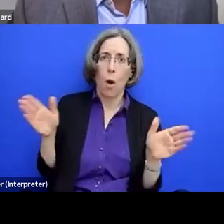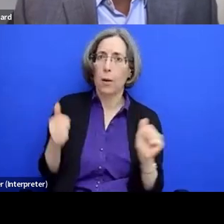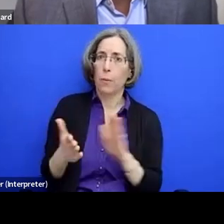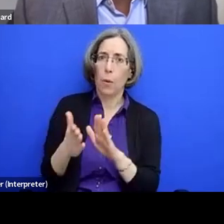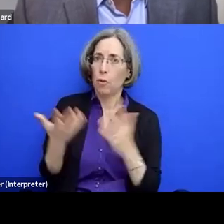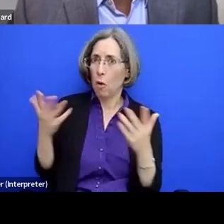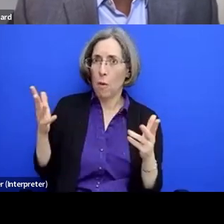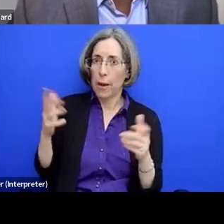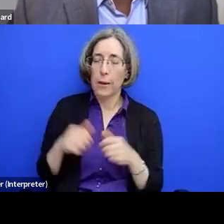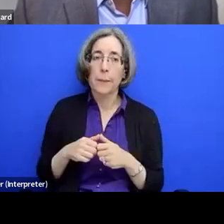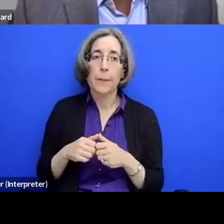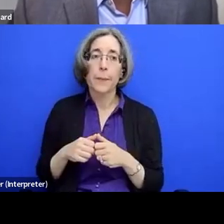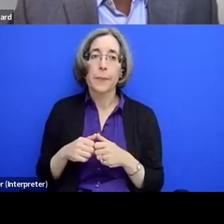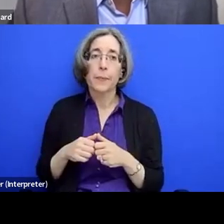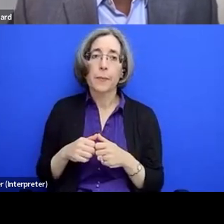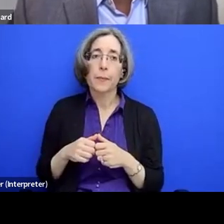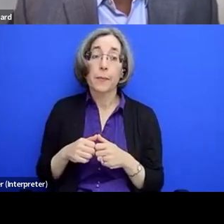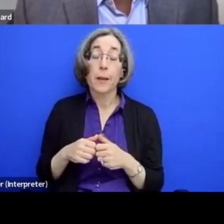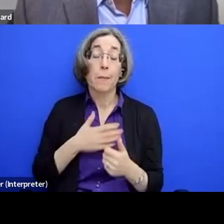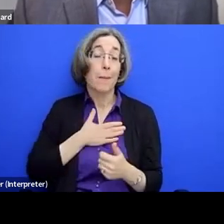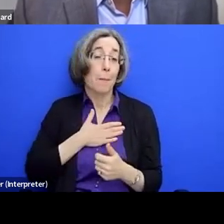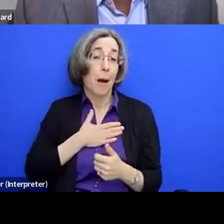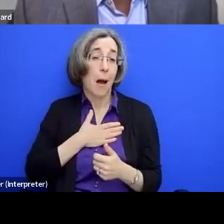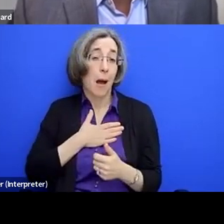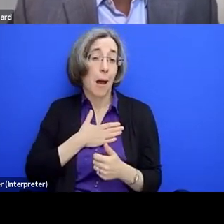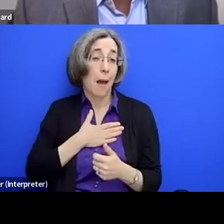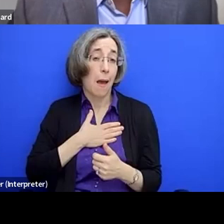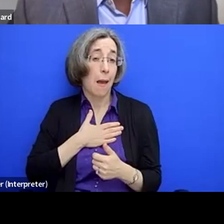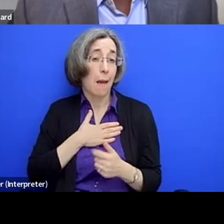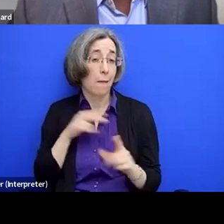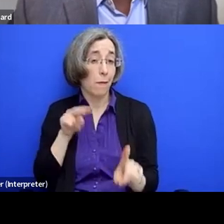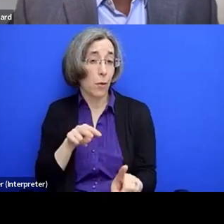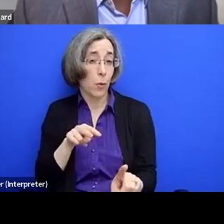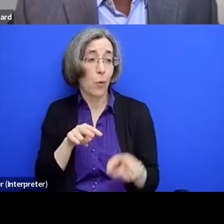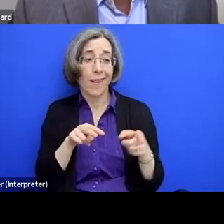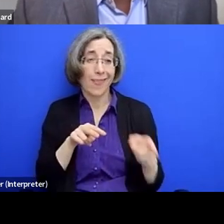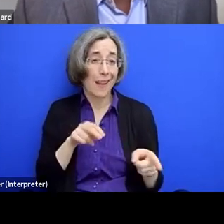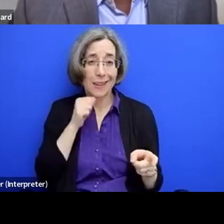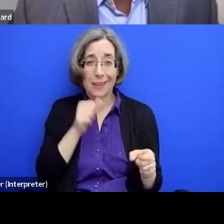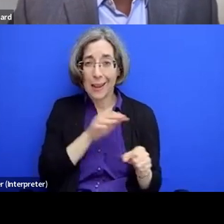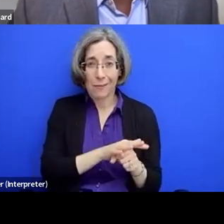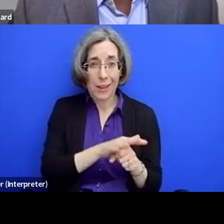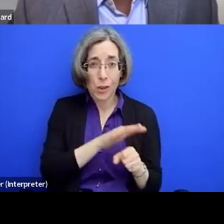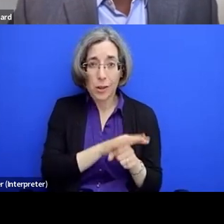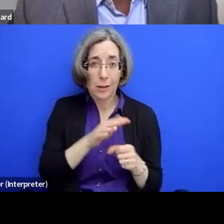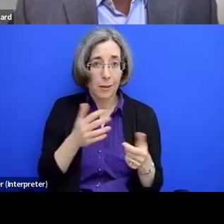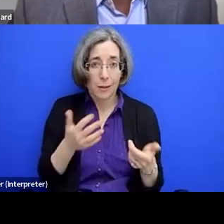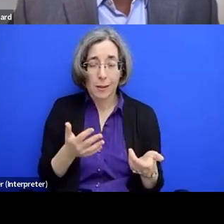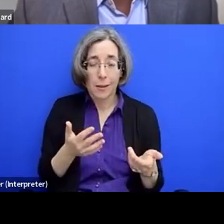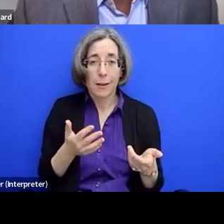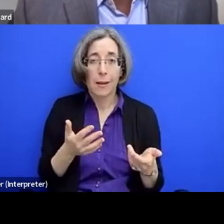I would like to argue is that that's insufficient in so far as, um,